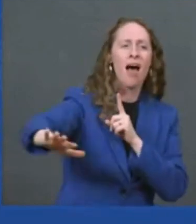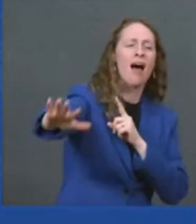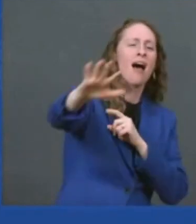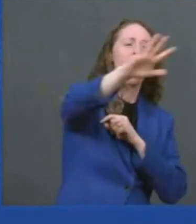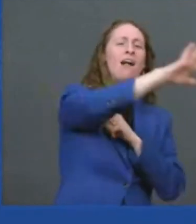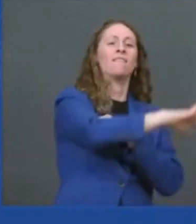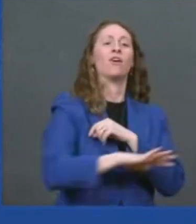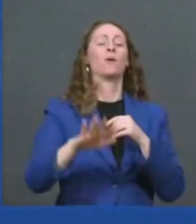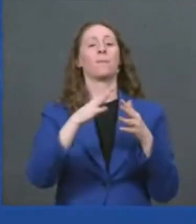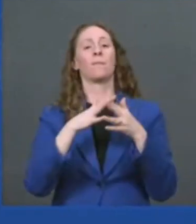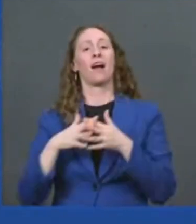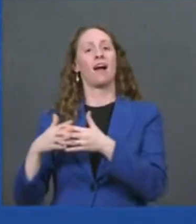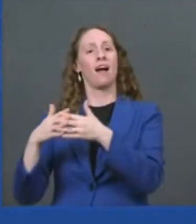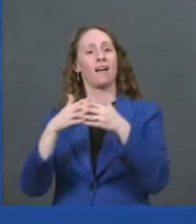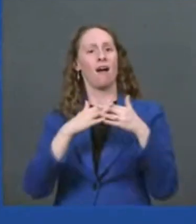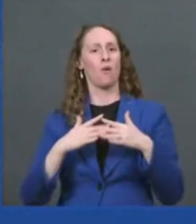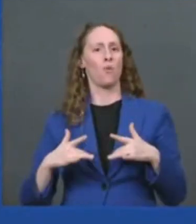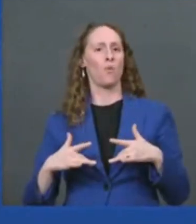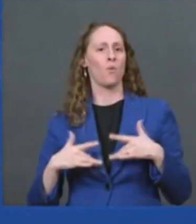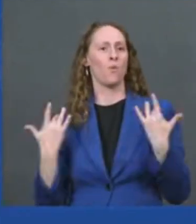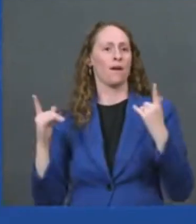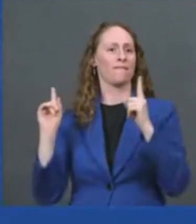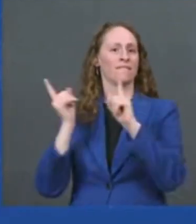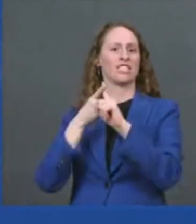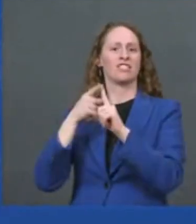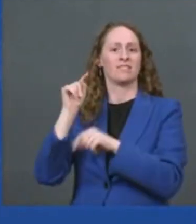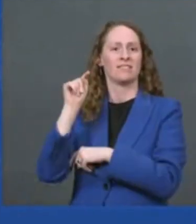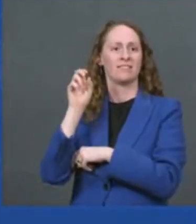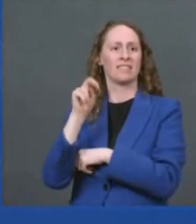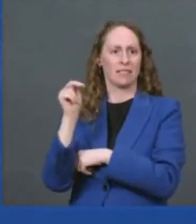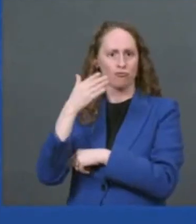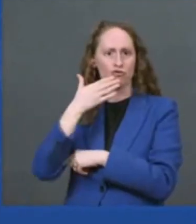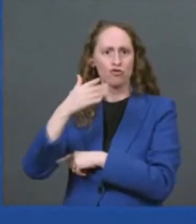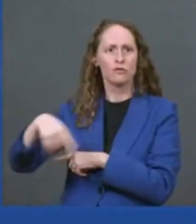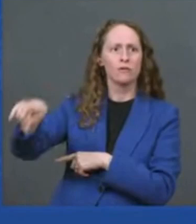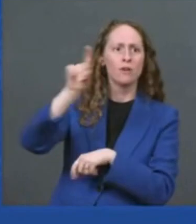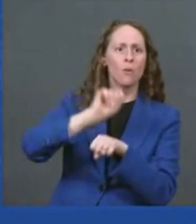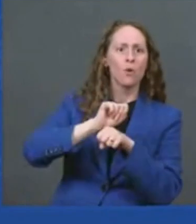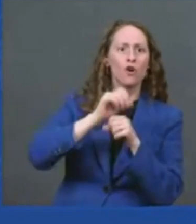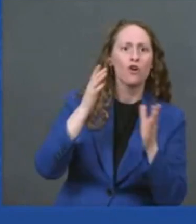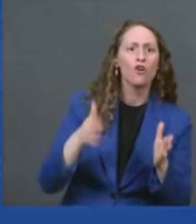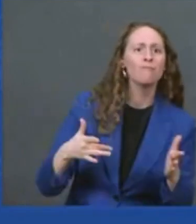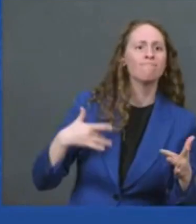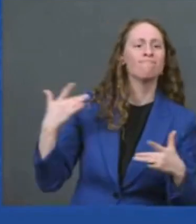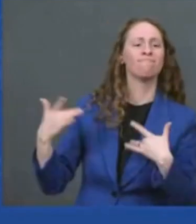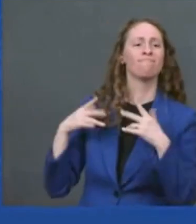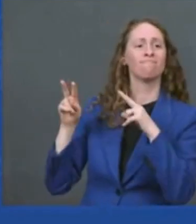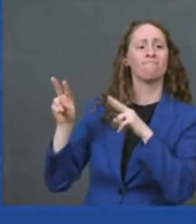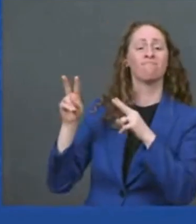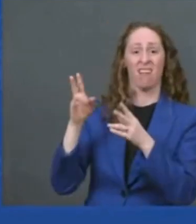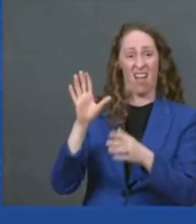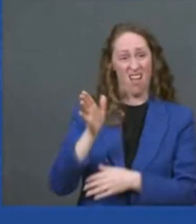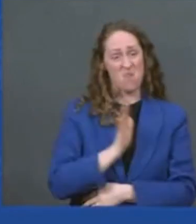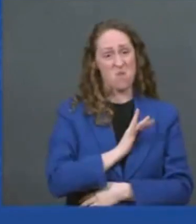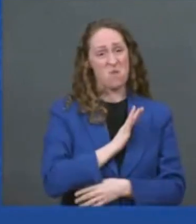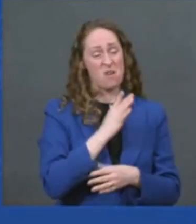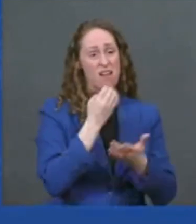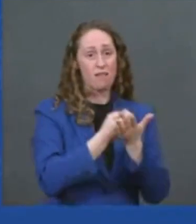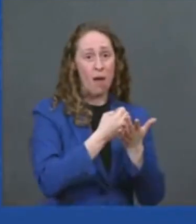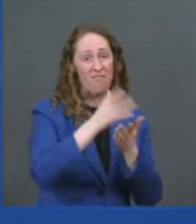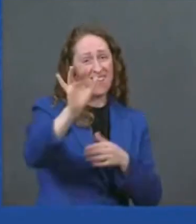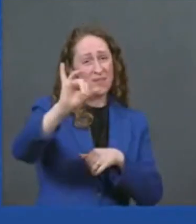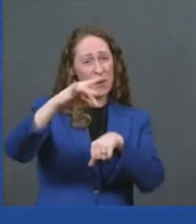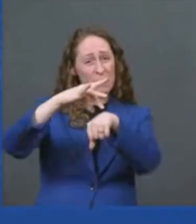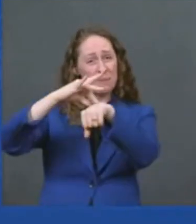country for an economy and frankly for the planet when we wrote uh the and passed the bipartisan infrastructure law